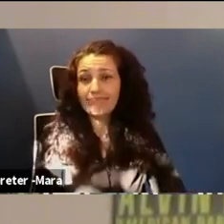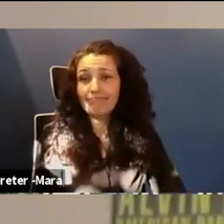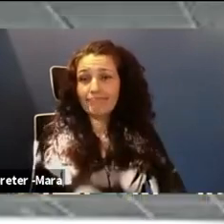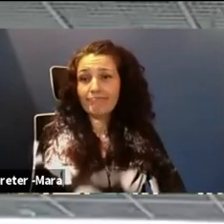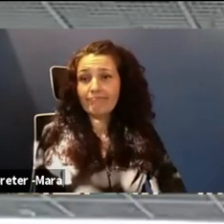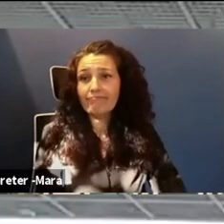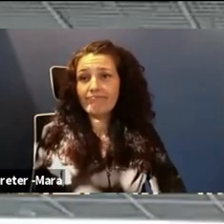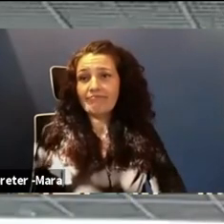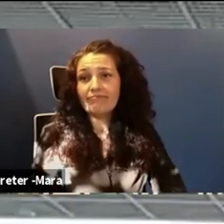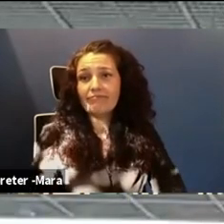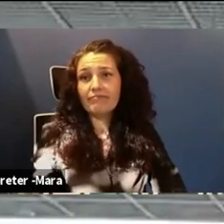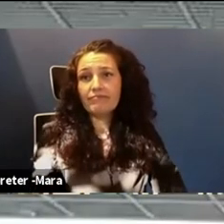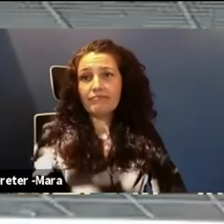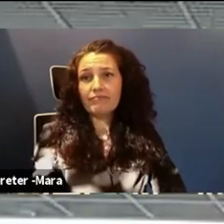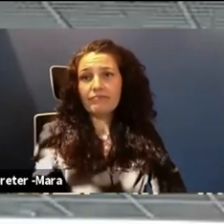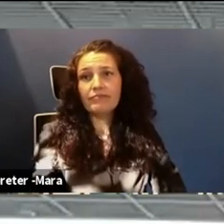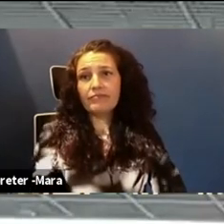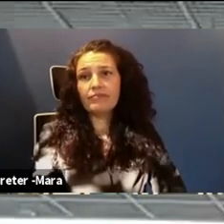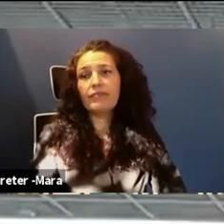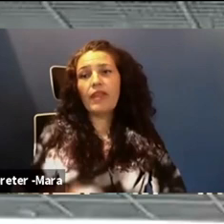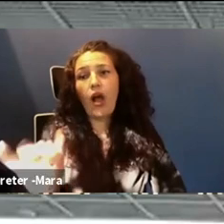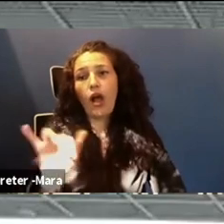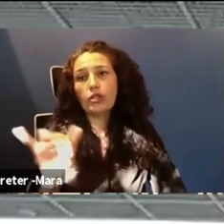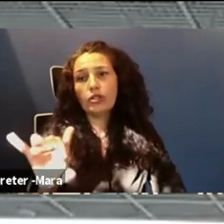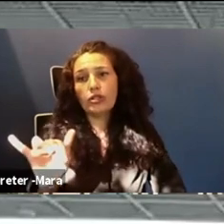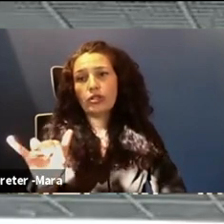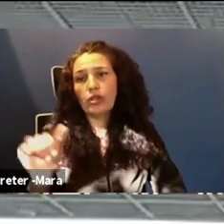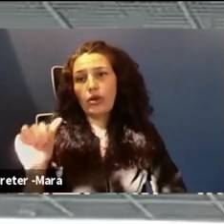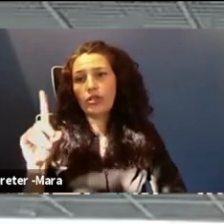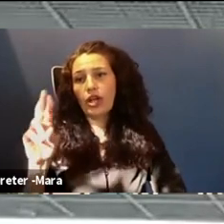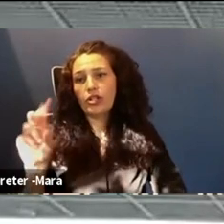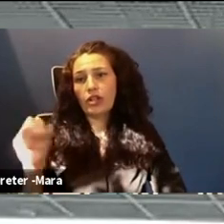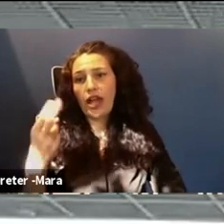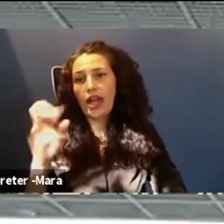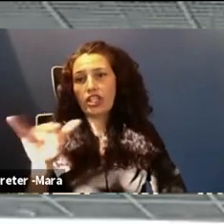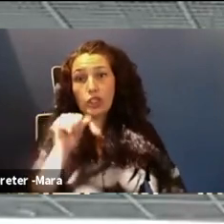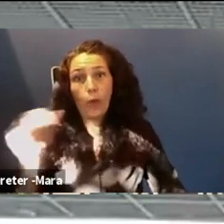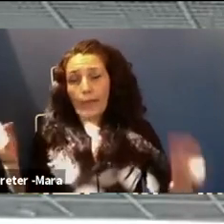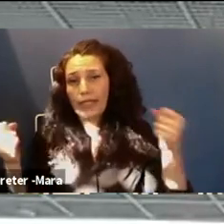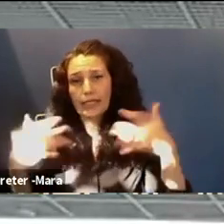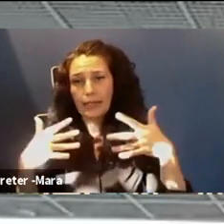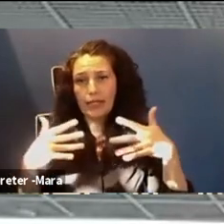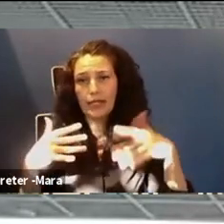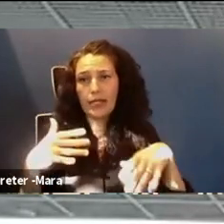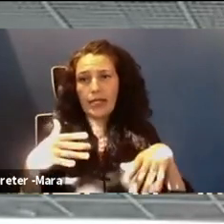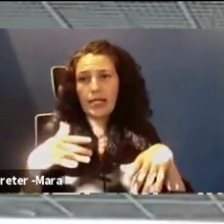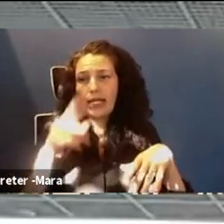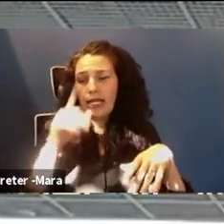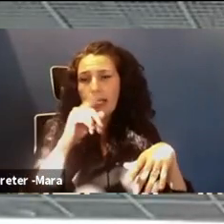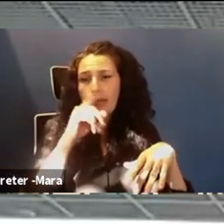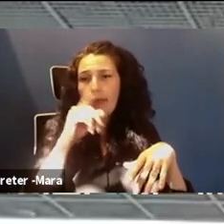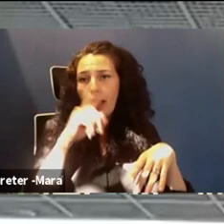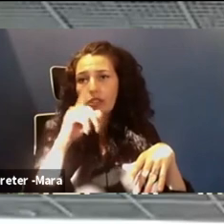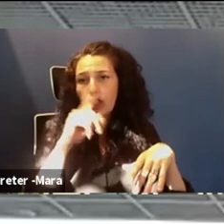I would say don't get intimidated. Imposter syndrome, as Dr. Day brought up, is real. You think that